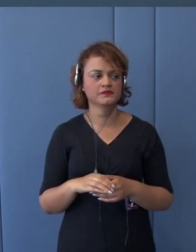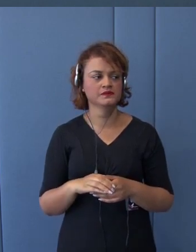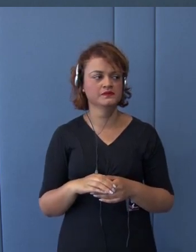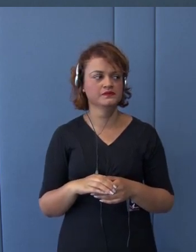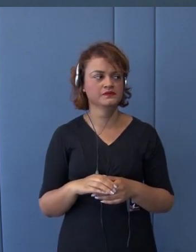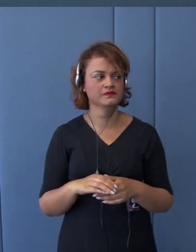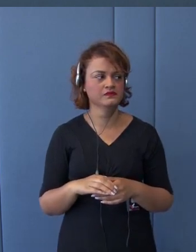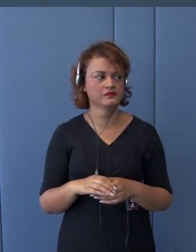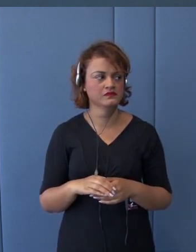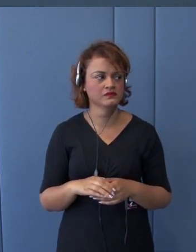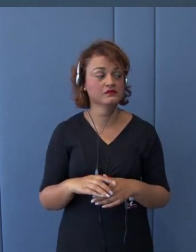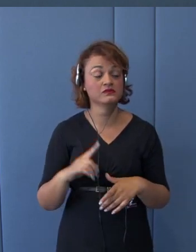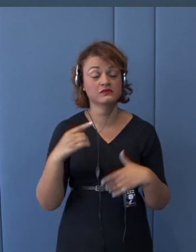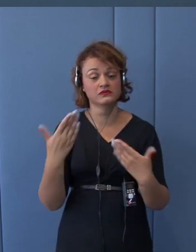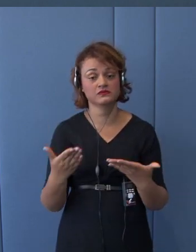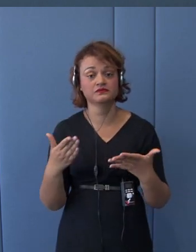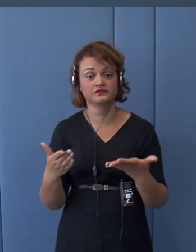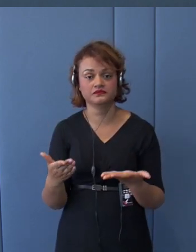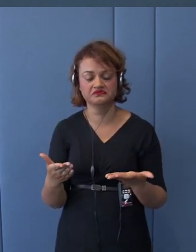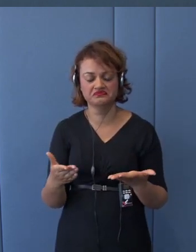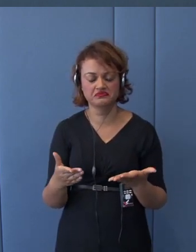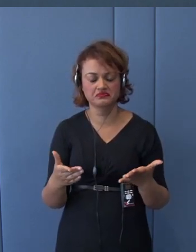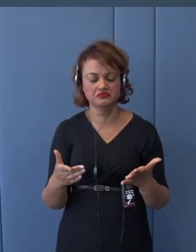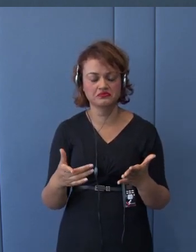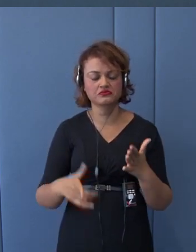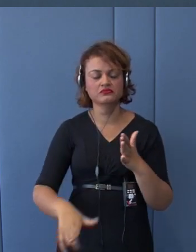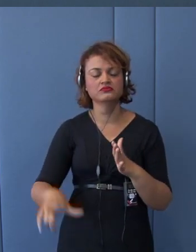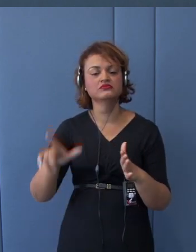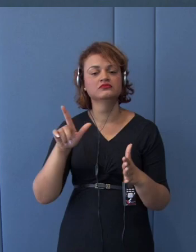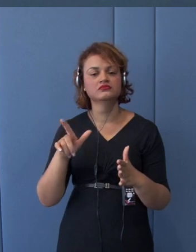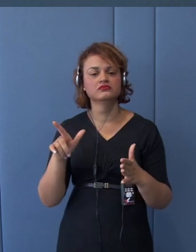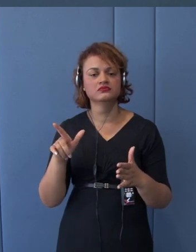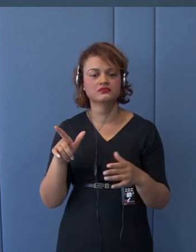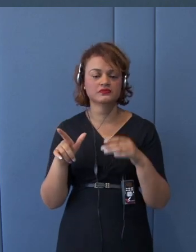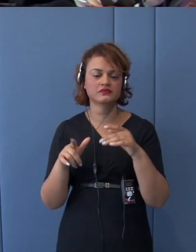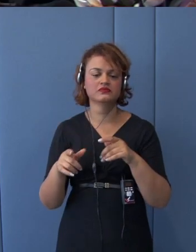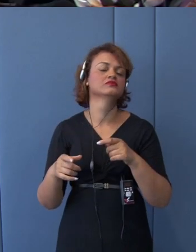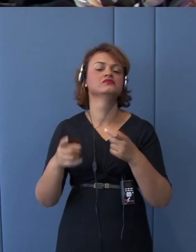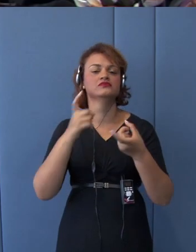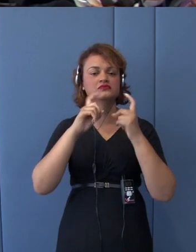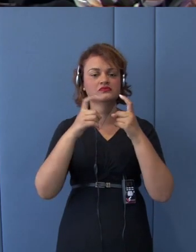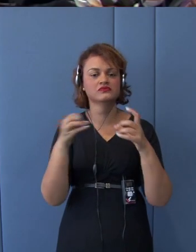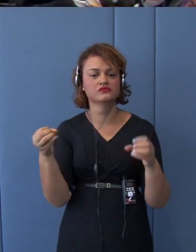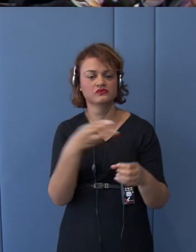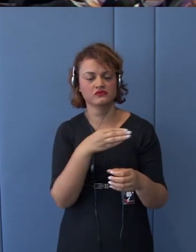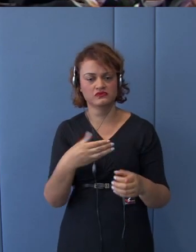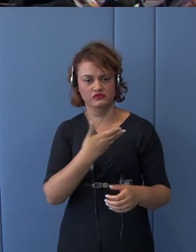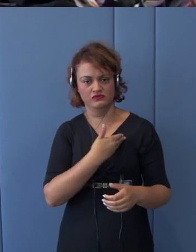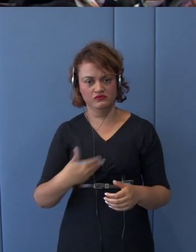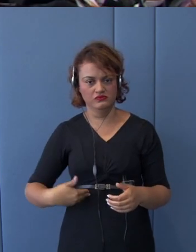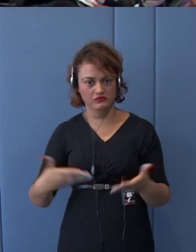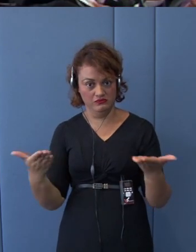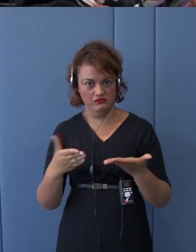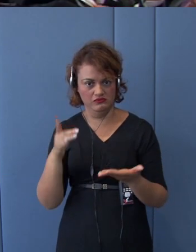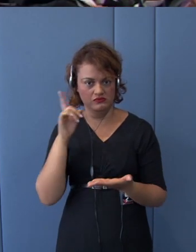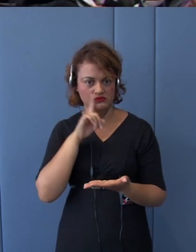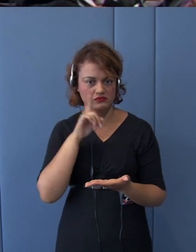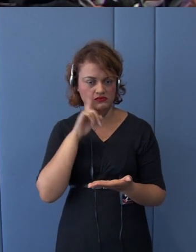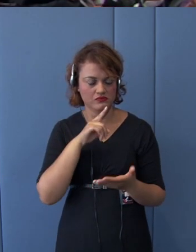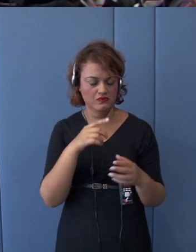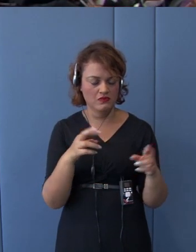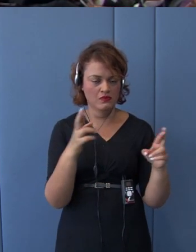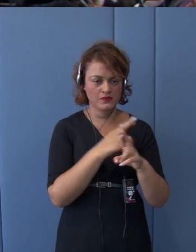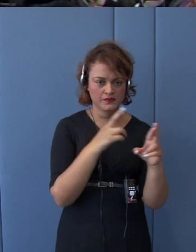Trump administration came into power, Japan and U.S. relation was being